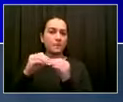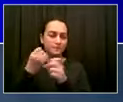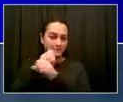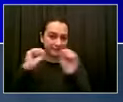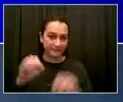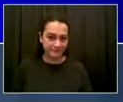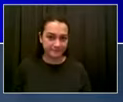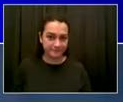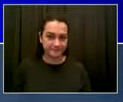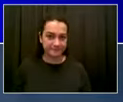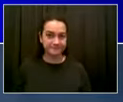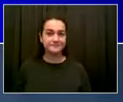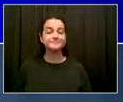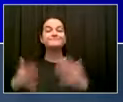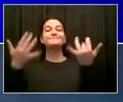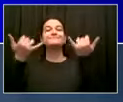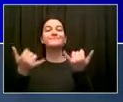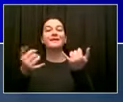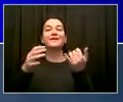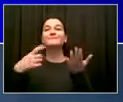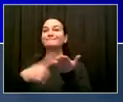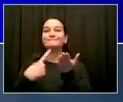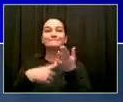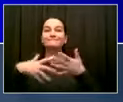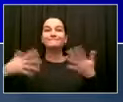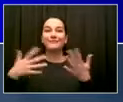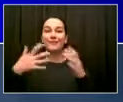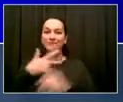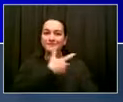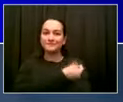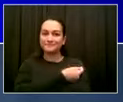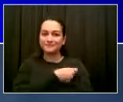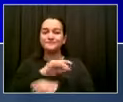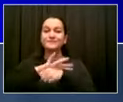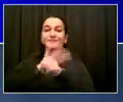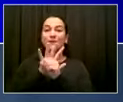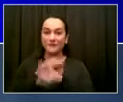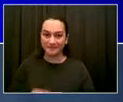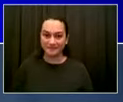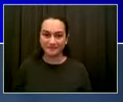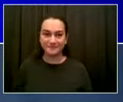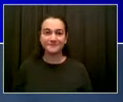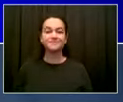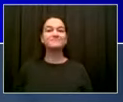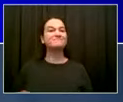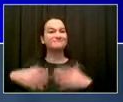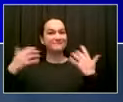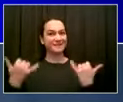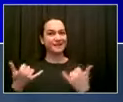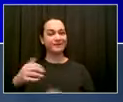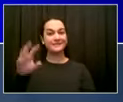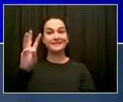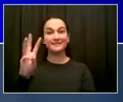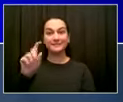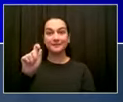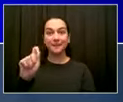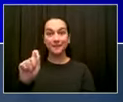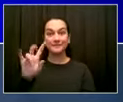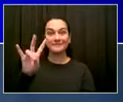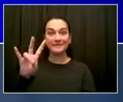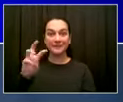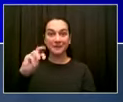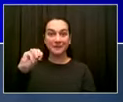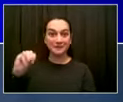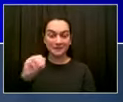numbers keep mounting, and it's a lot of work. We have to keep working even harder at it, but we keep moving forward every day. so